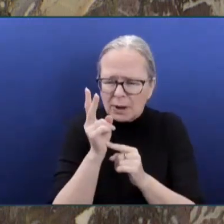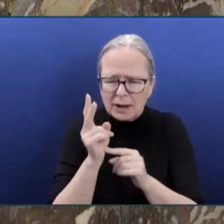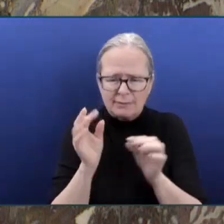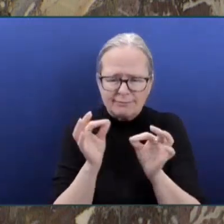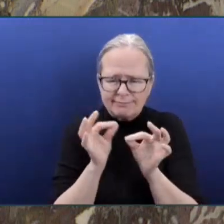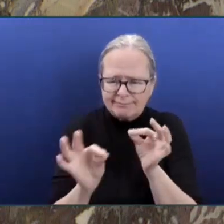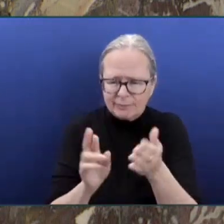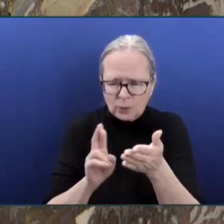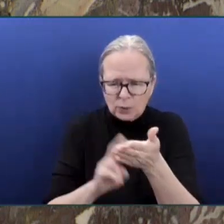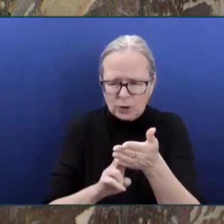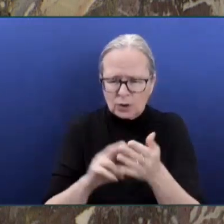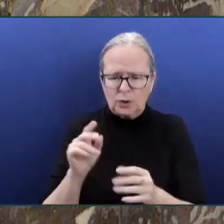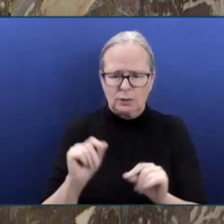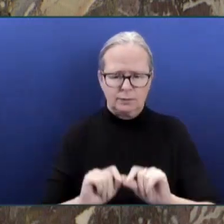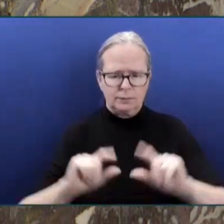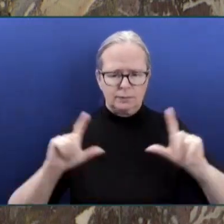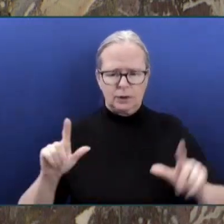.ca. Thank you, Honourable Speaker.